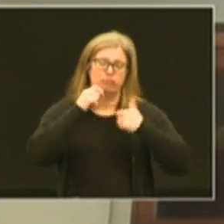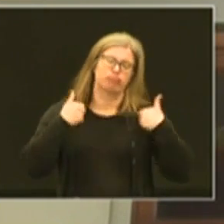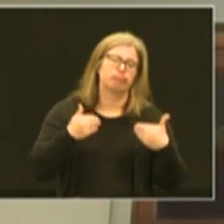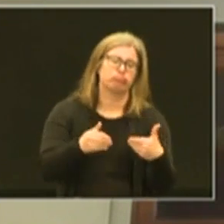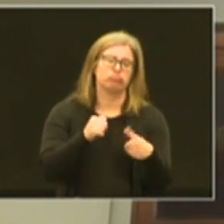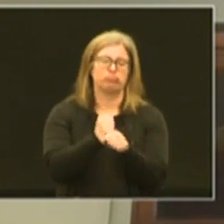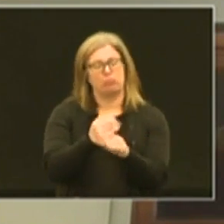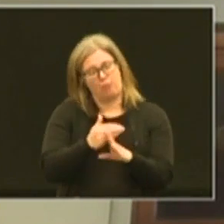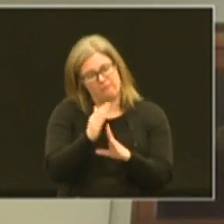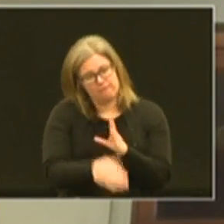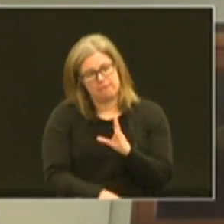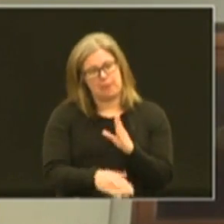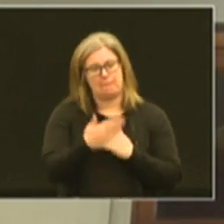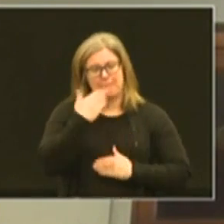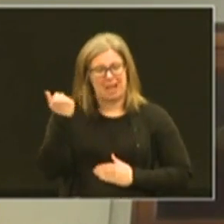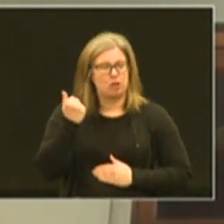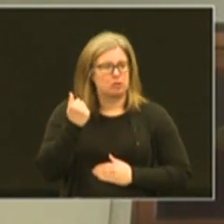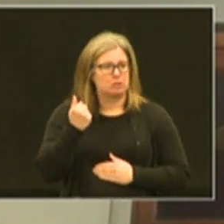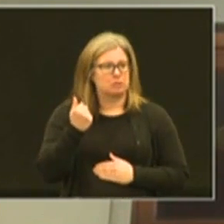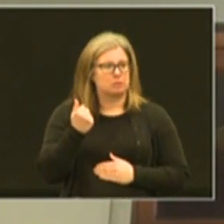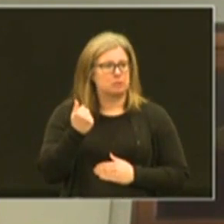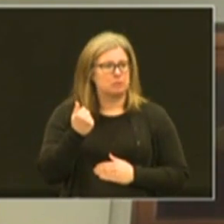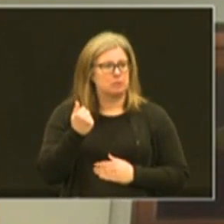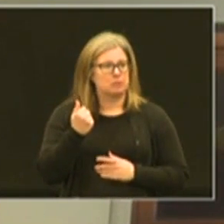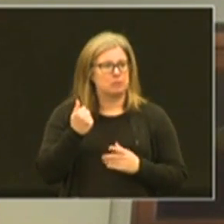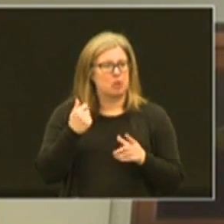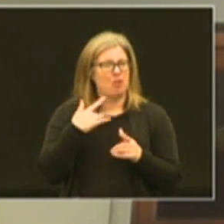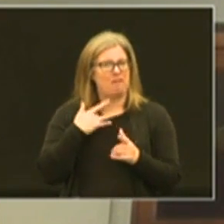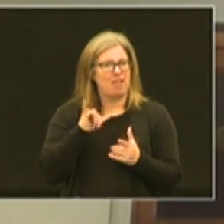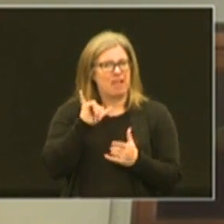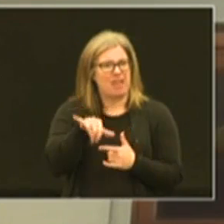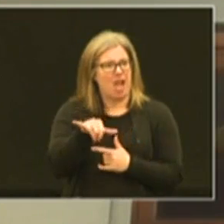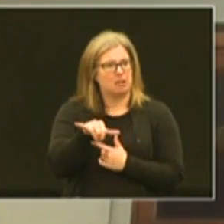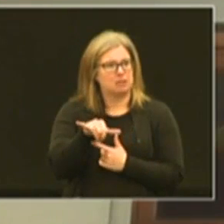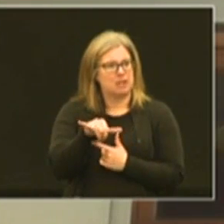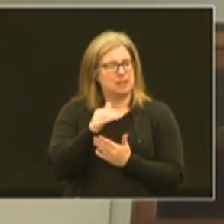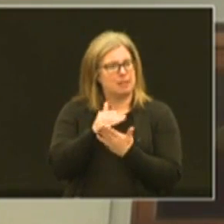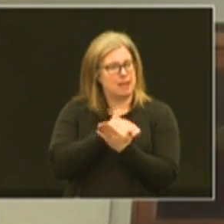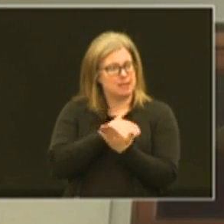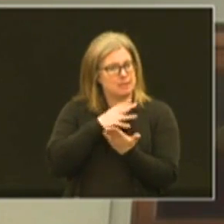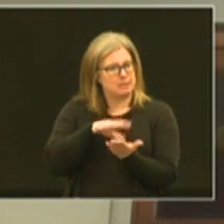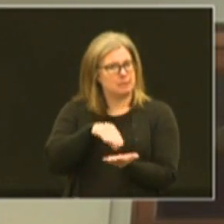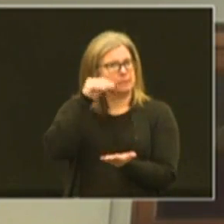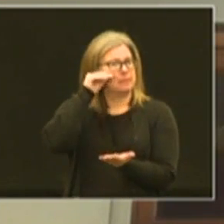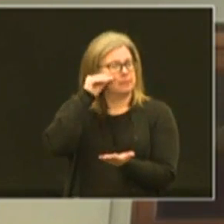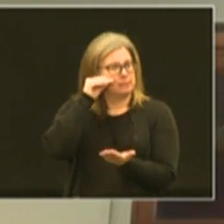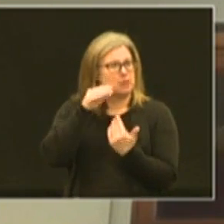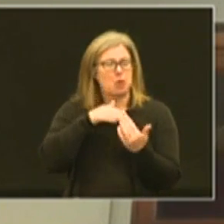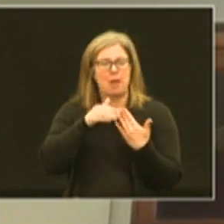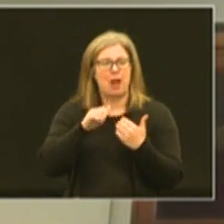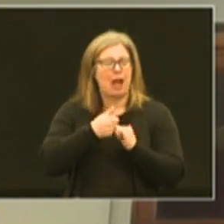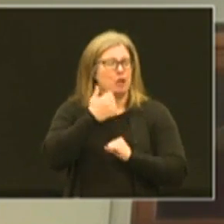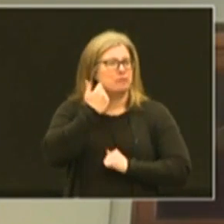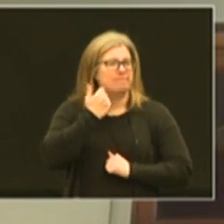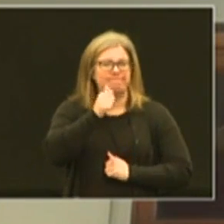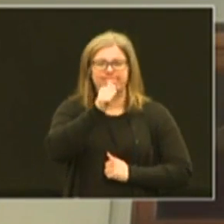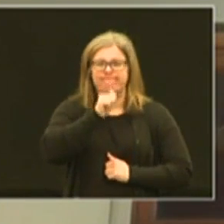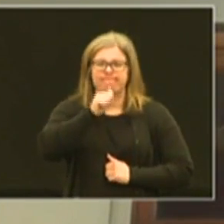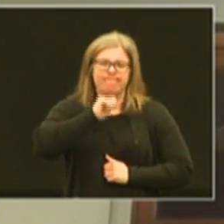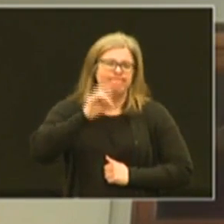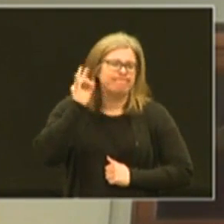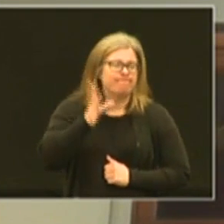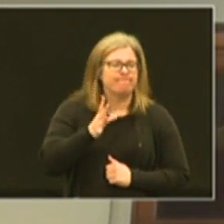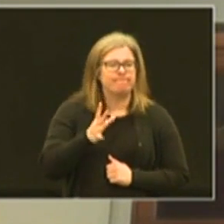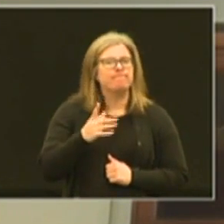the job done and let's get better and so i've always felt like that's that's a lesson i took no matter how tough times are